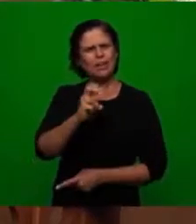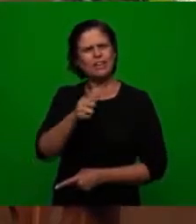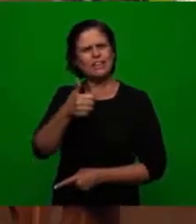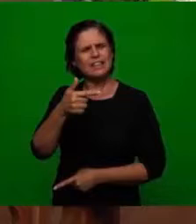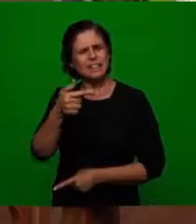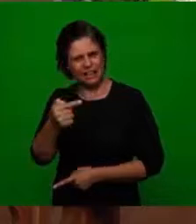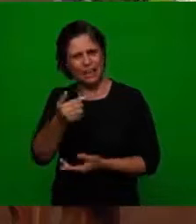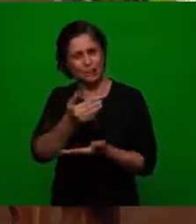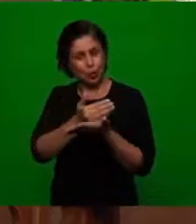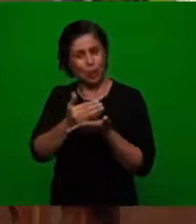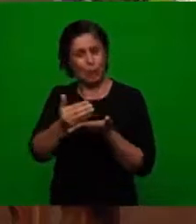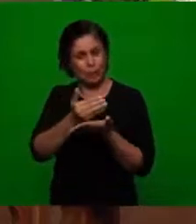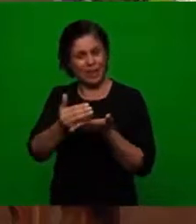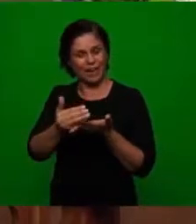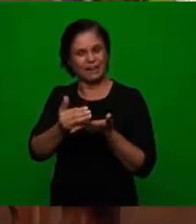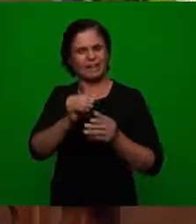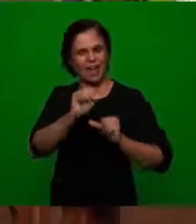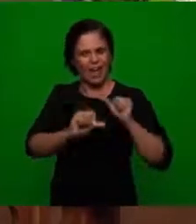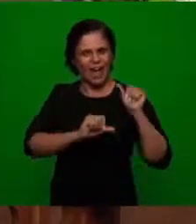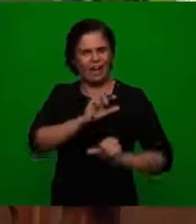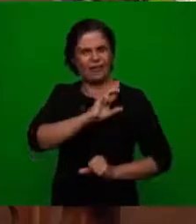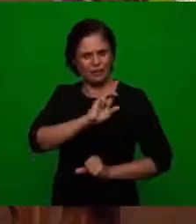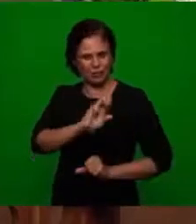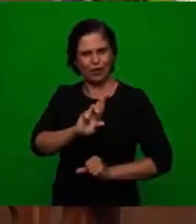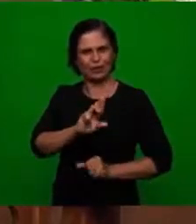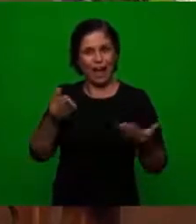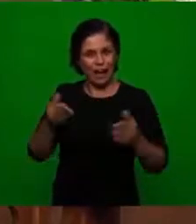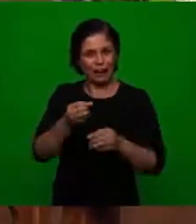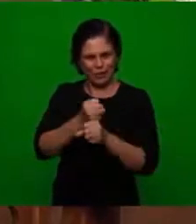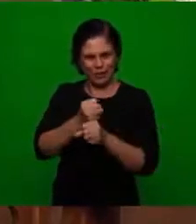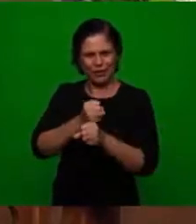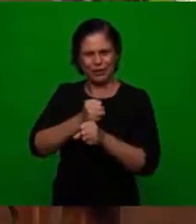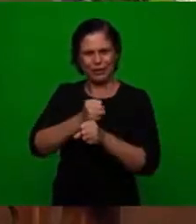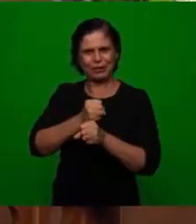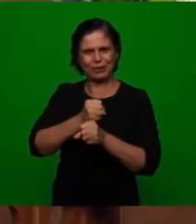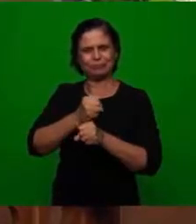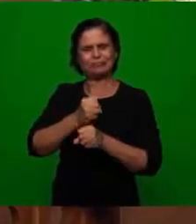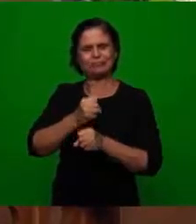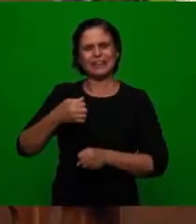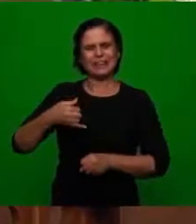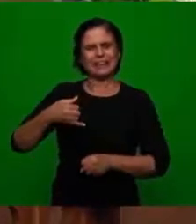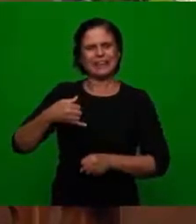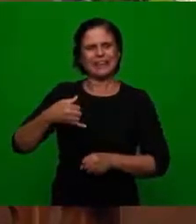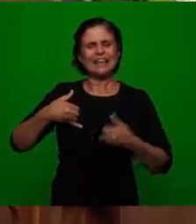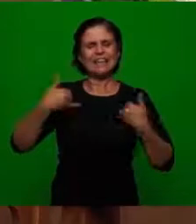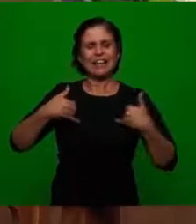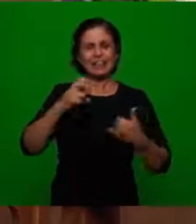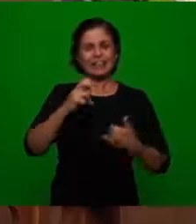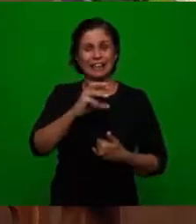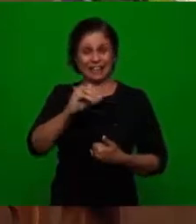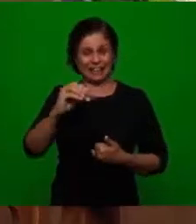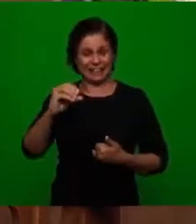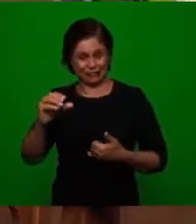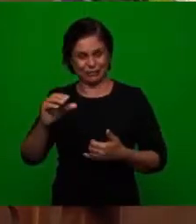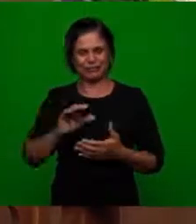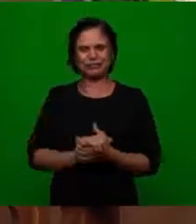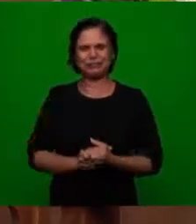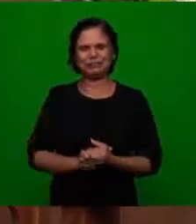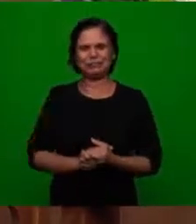the formation in 1547 500 years so in